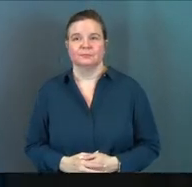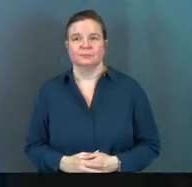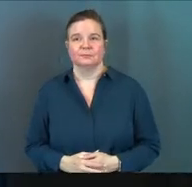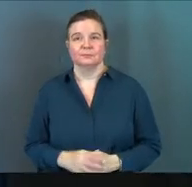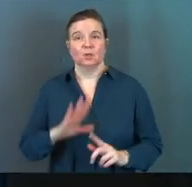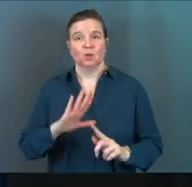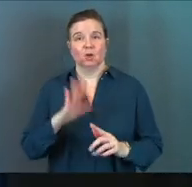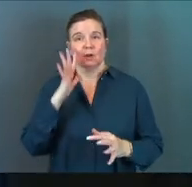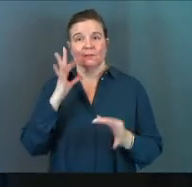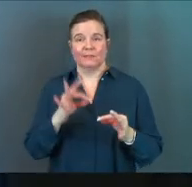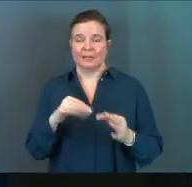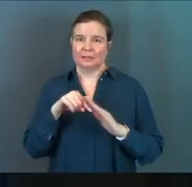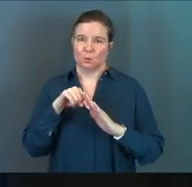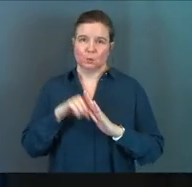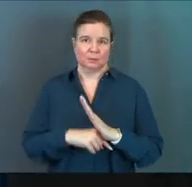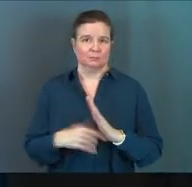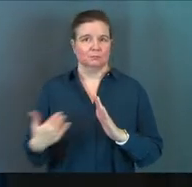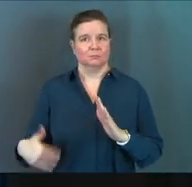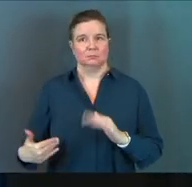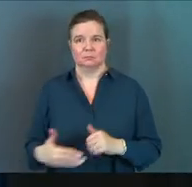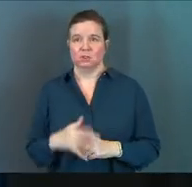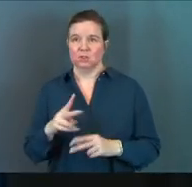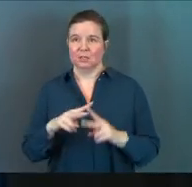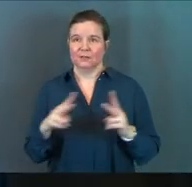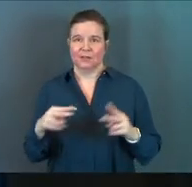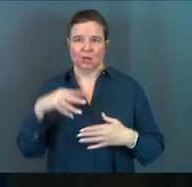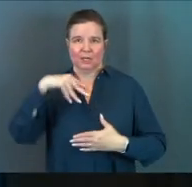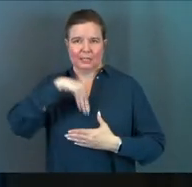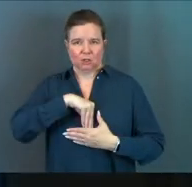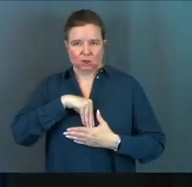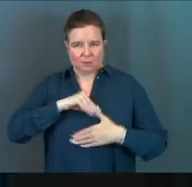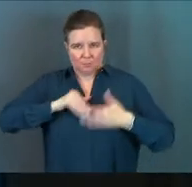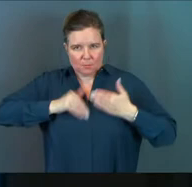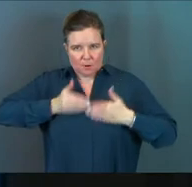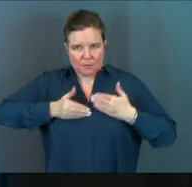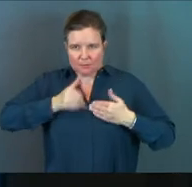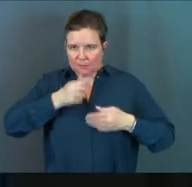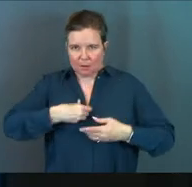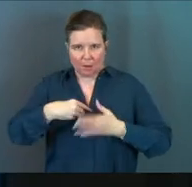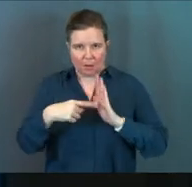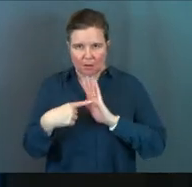Her faith is so deep. She's a very internal processor.